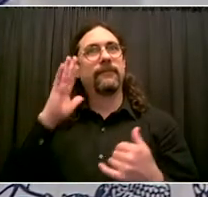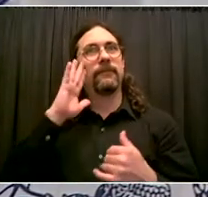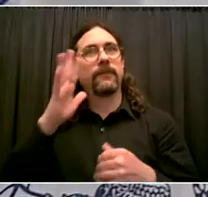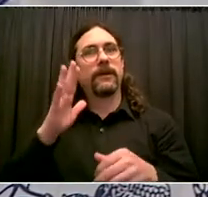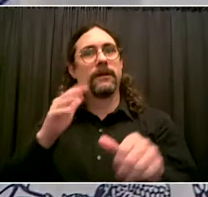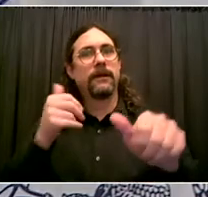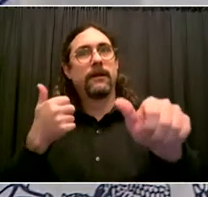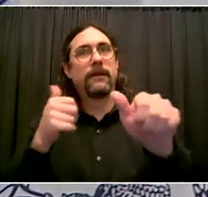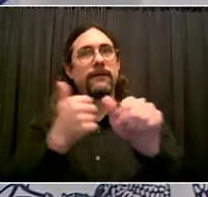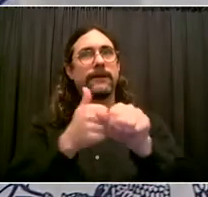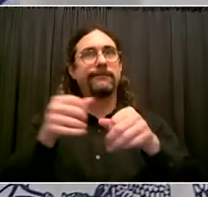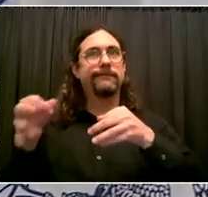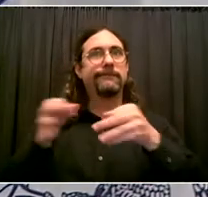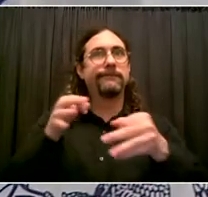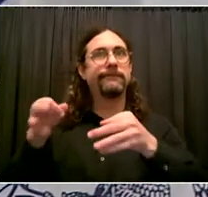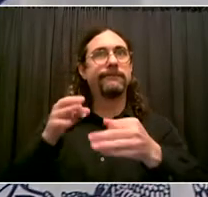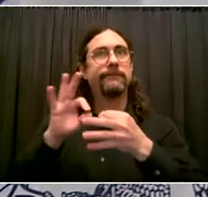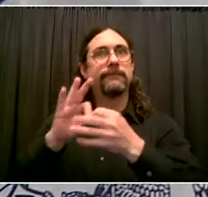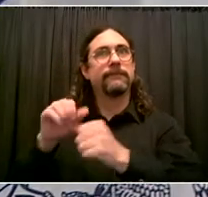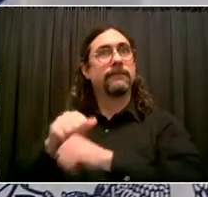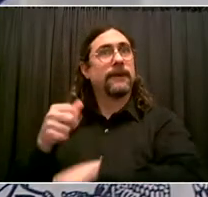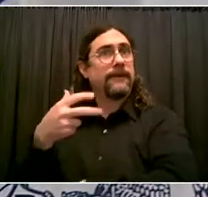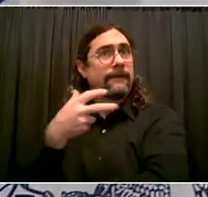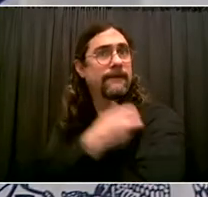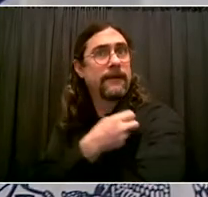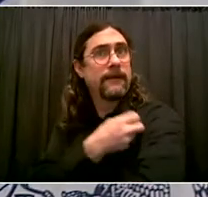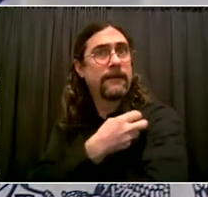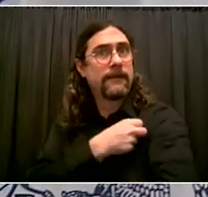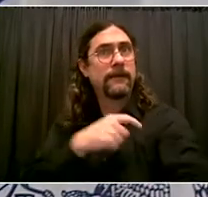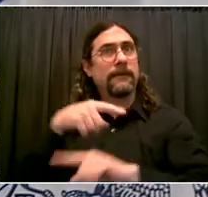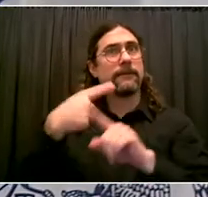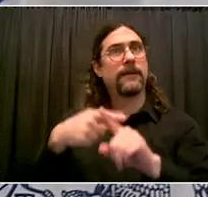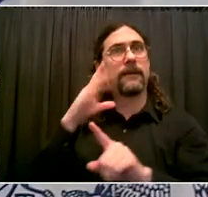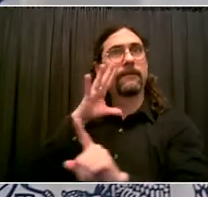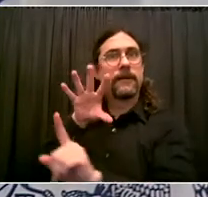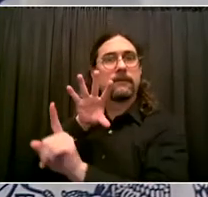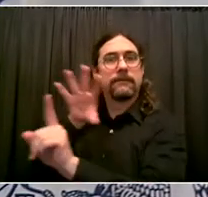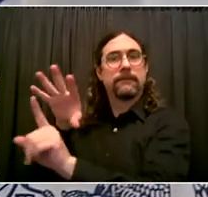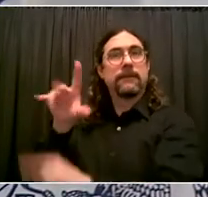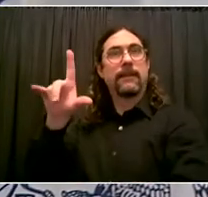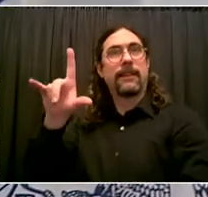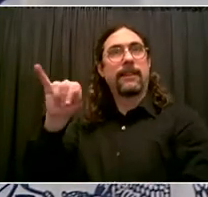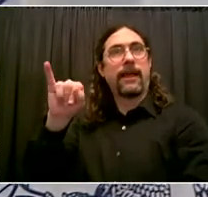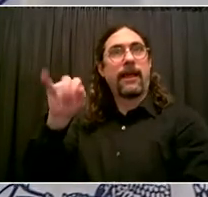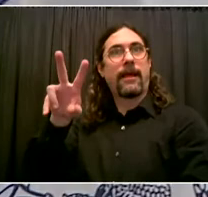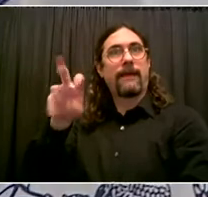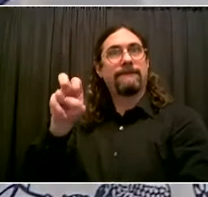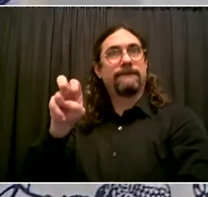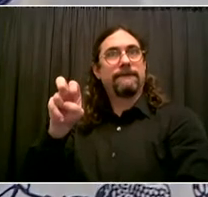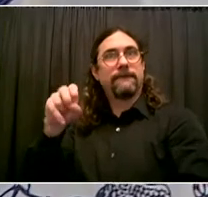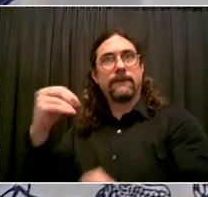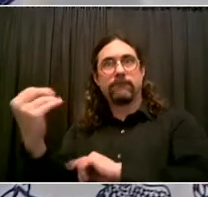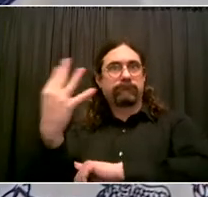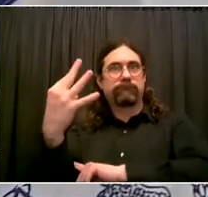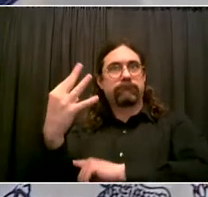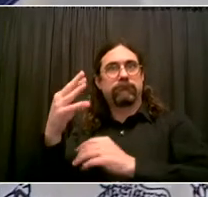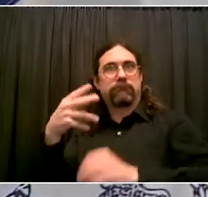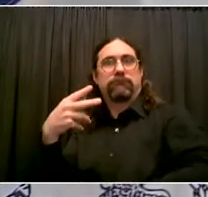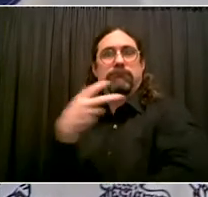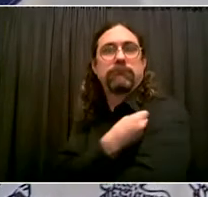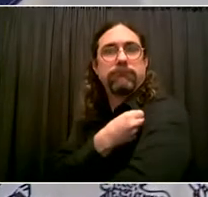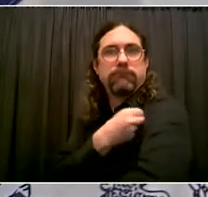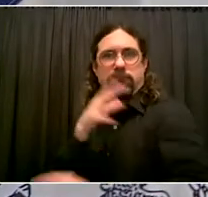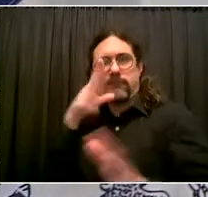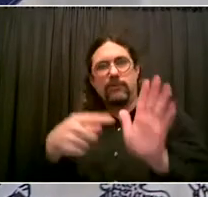vaccination, thus my informal clothing today. But I want to first start with the topic I want to talk about all the time, which